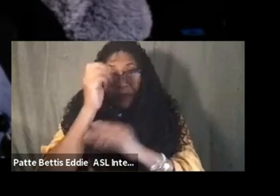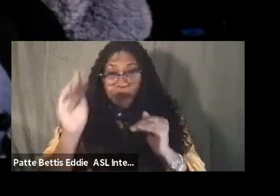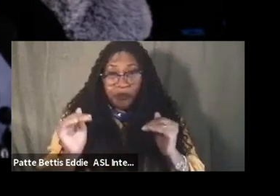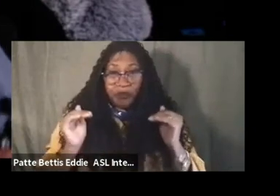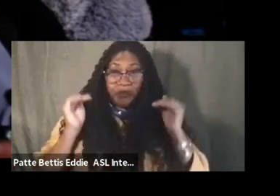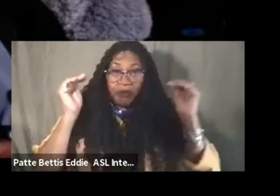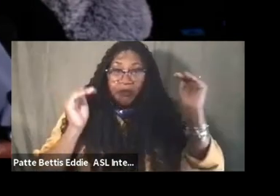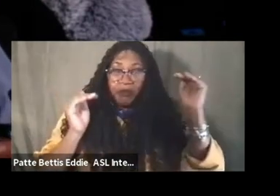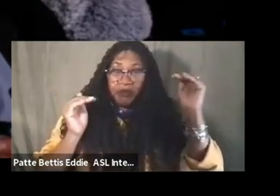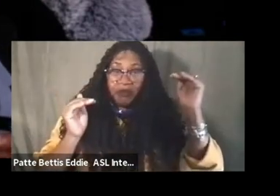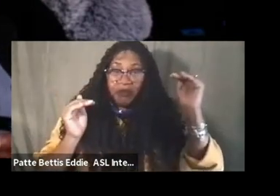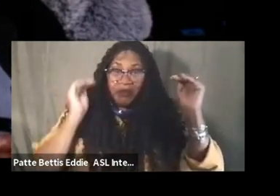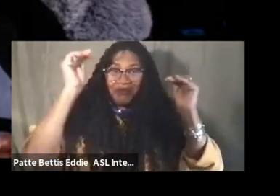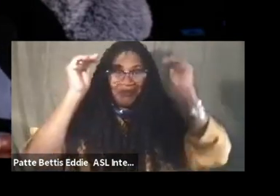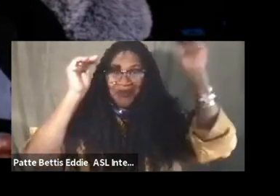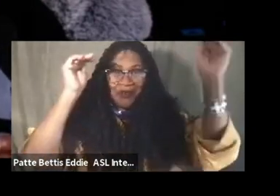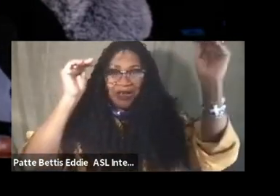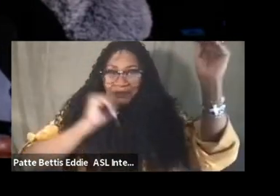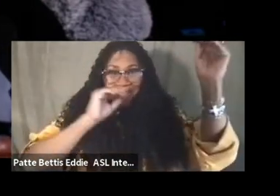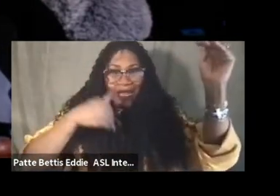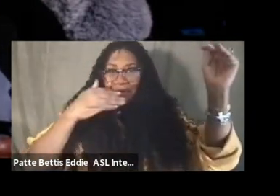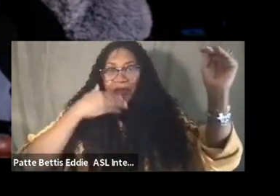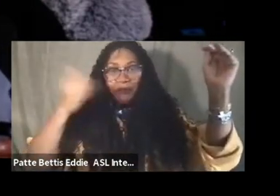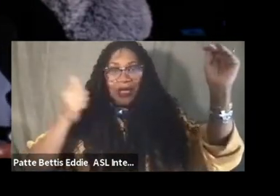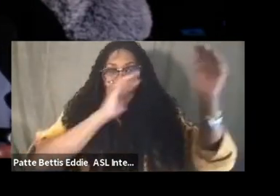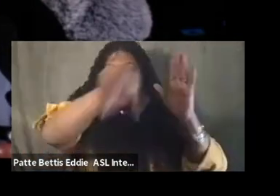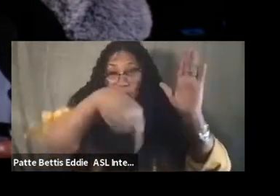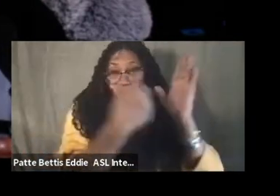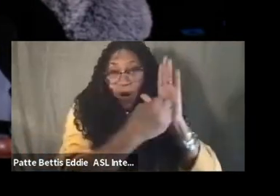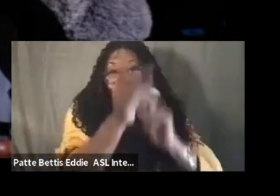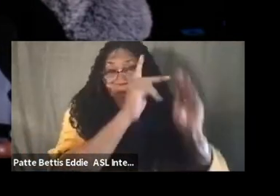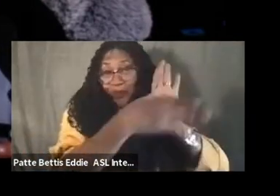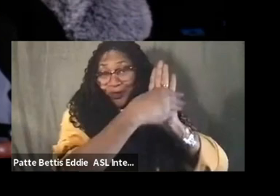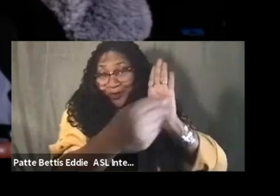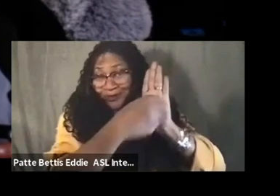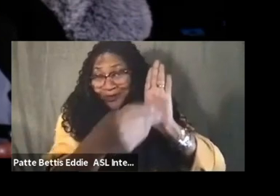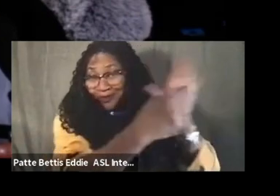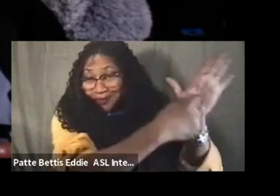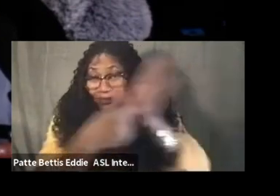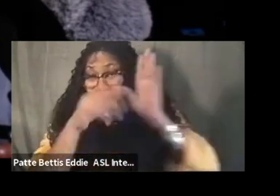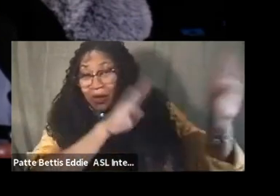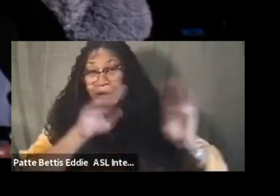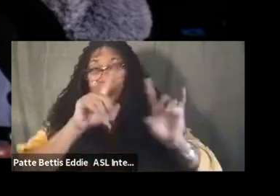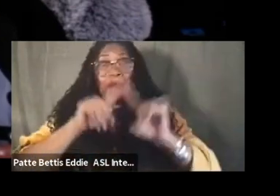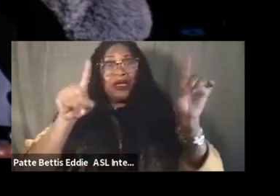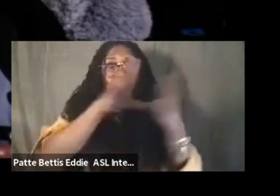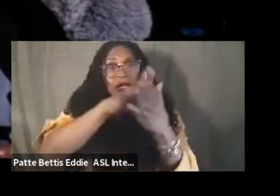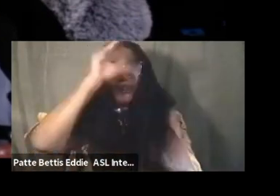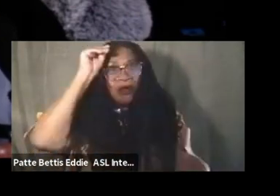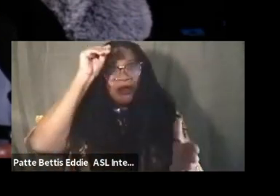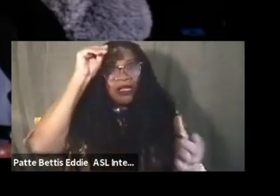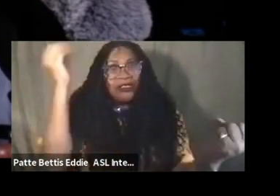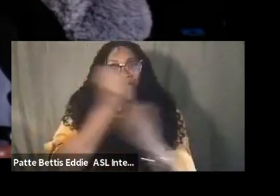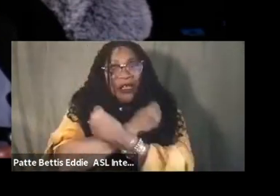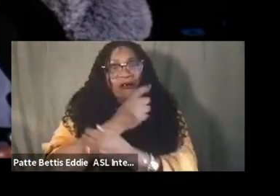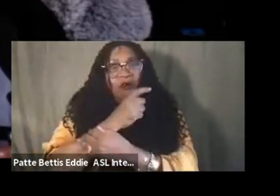didn't have the best uh role models or the best family structure but uh learning to love myself and learning to let